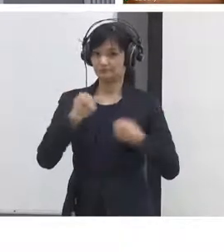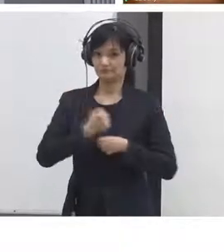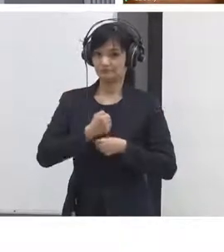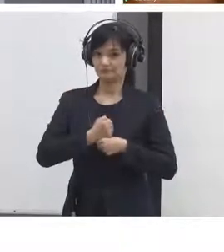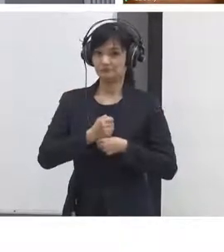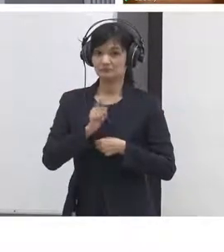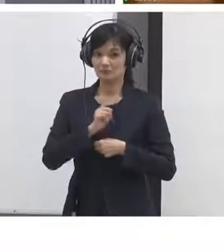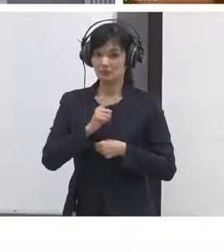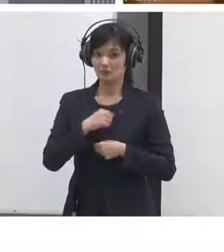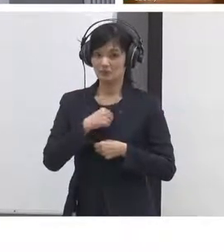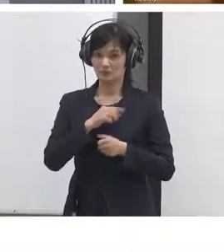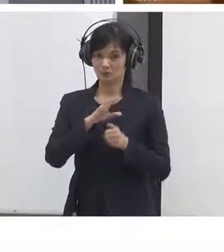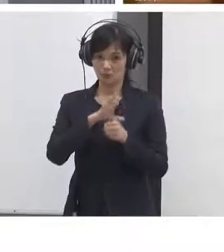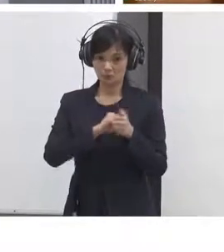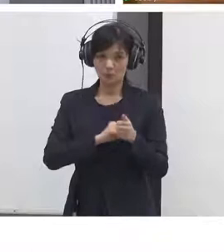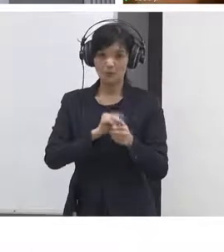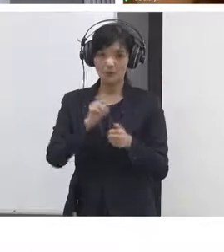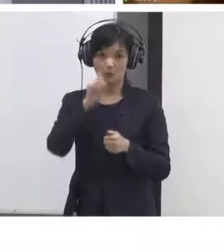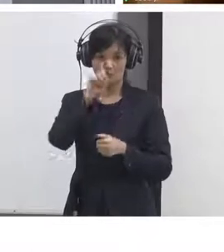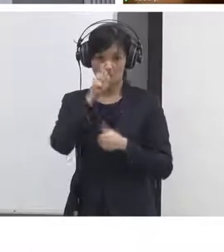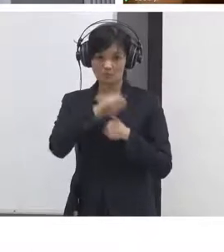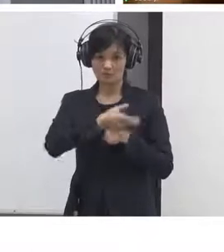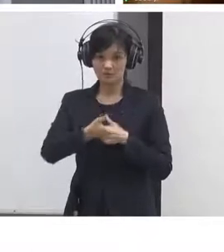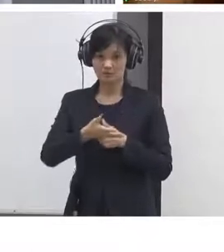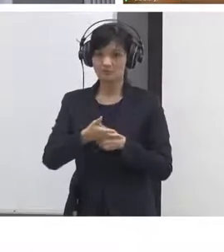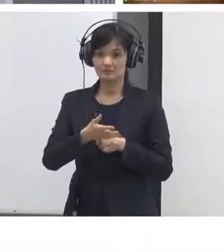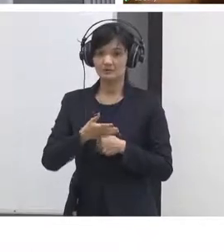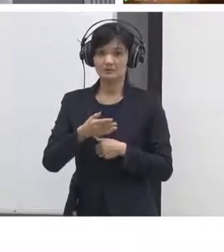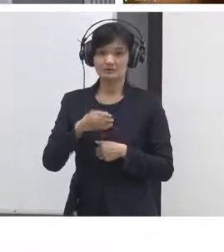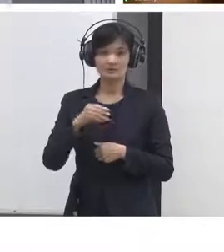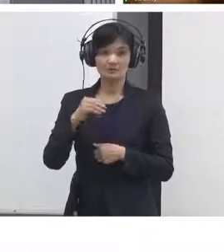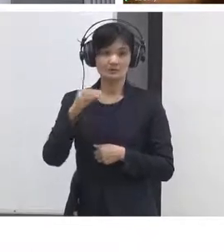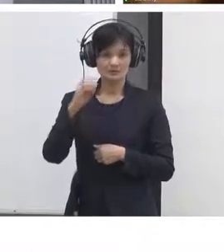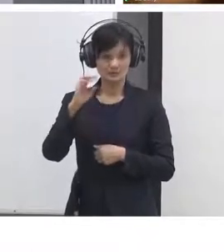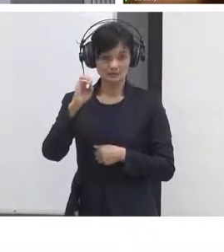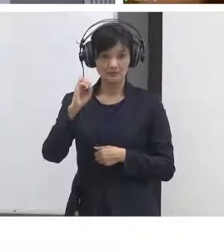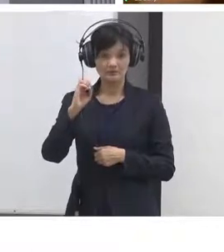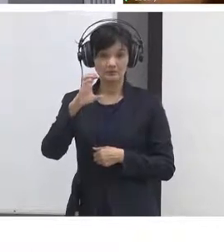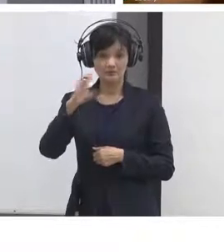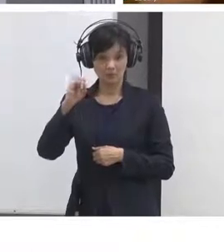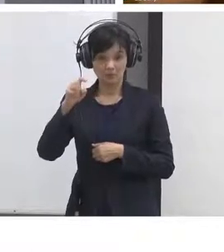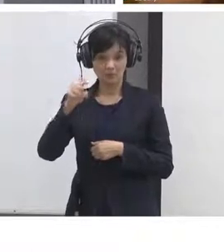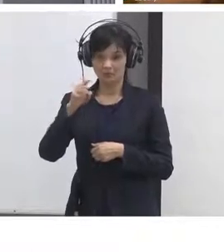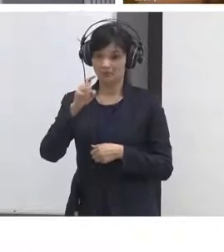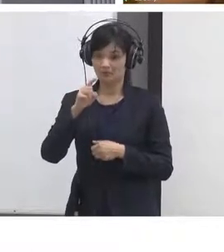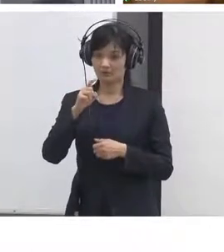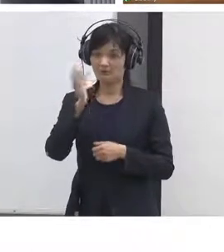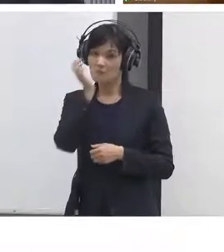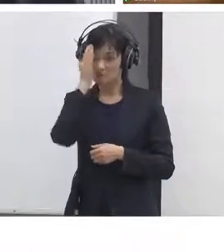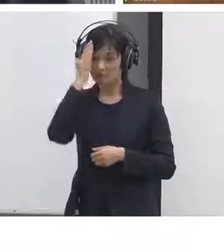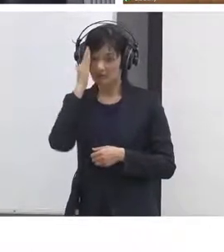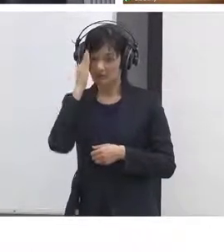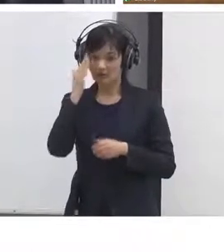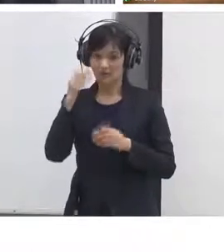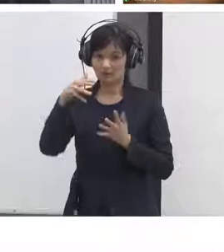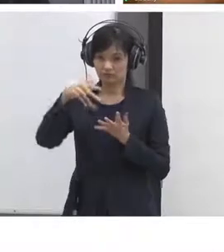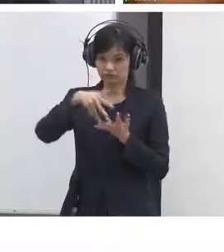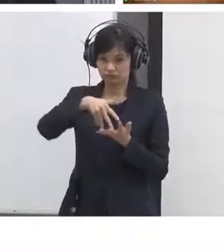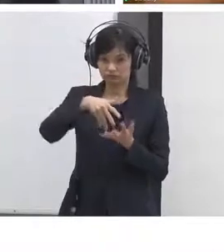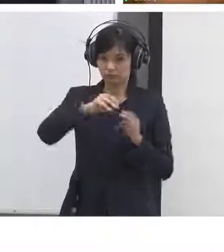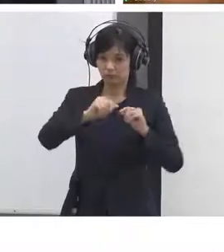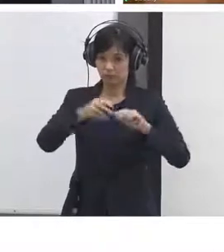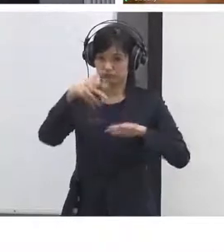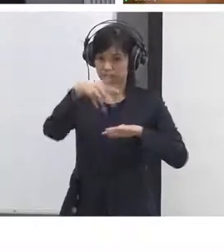and in the United States these are environmental justice issues and they are still going